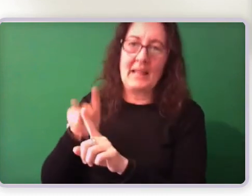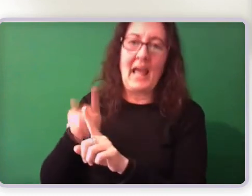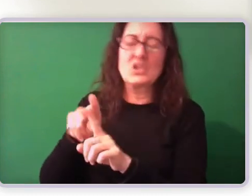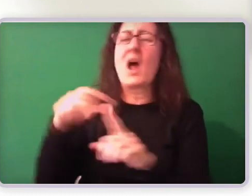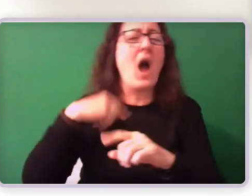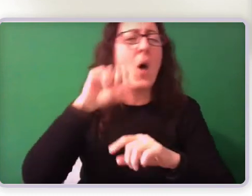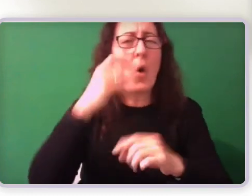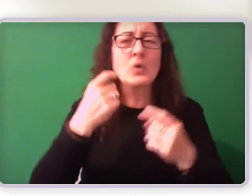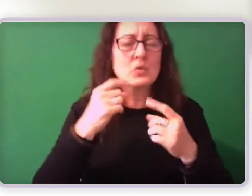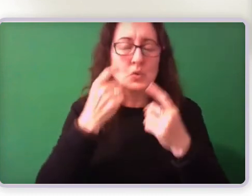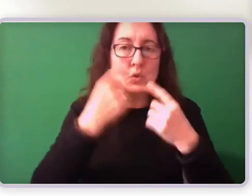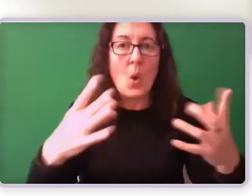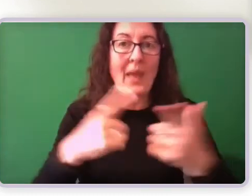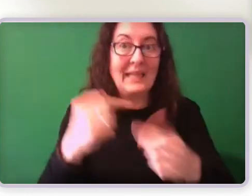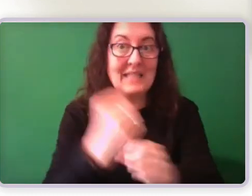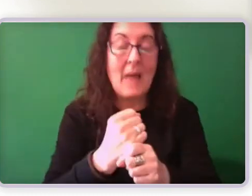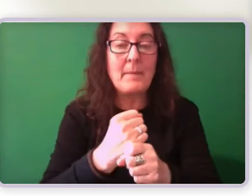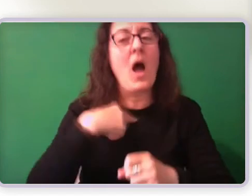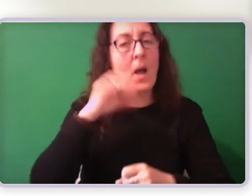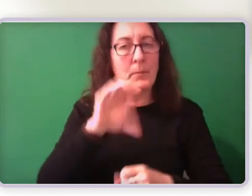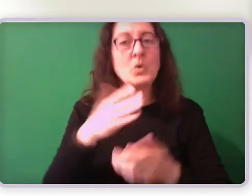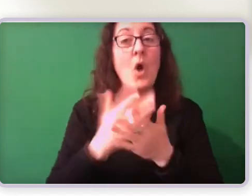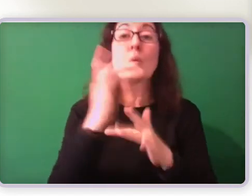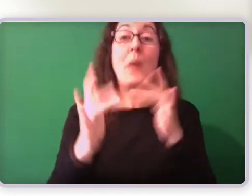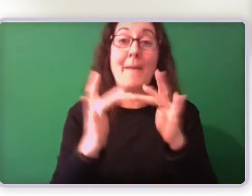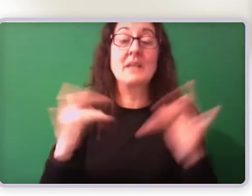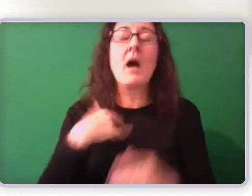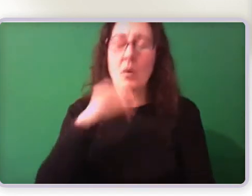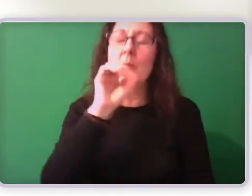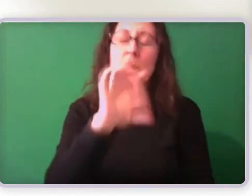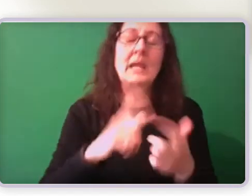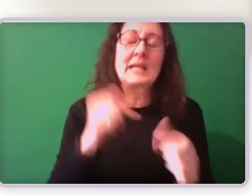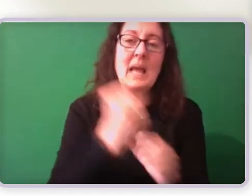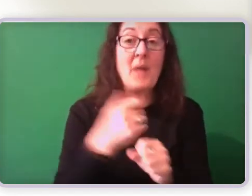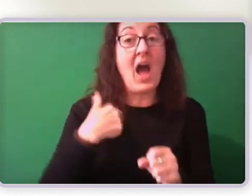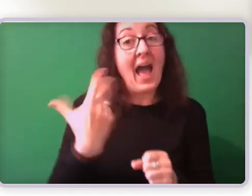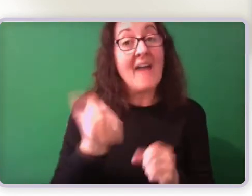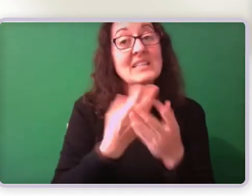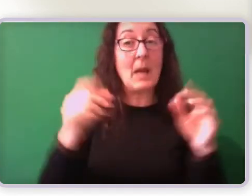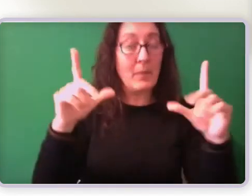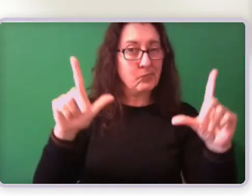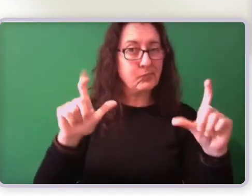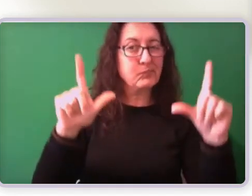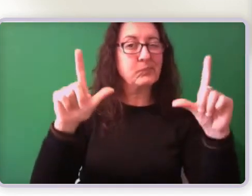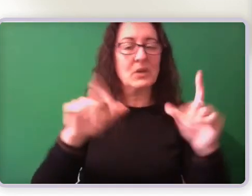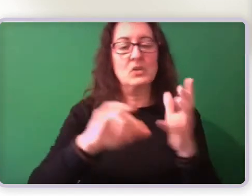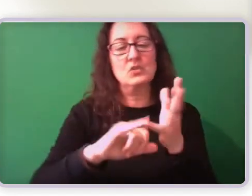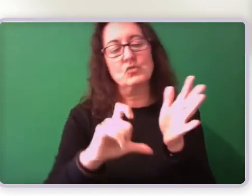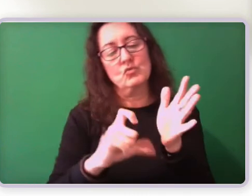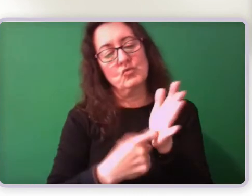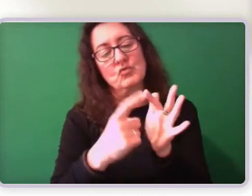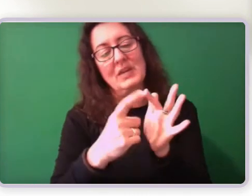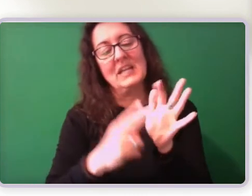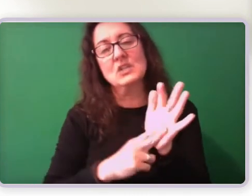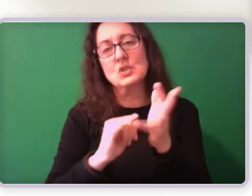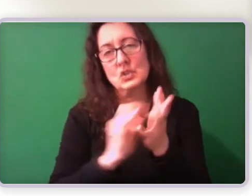on screen to show you, though I do have some screenshots in my slides here. I have put the link to DSP help